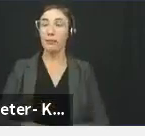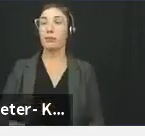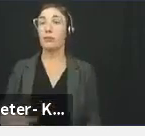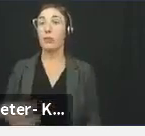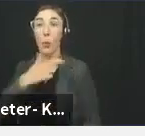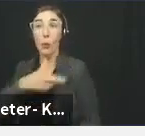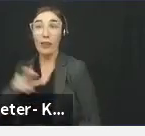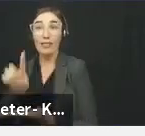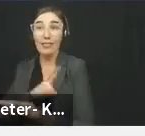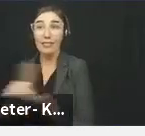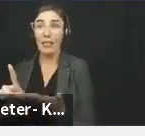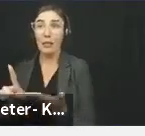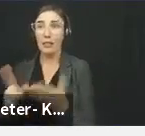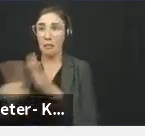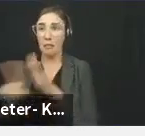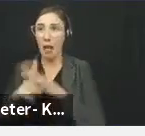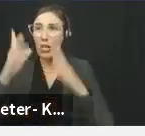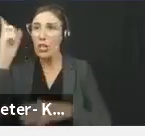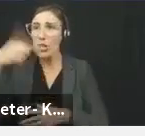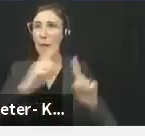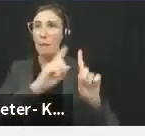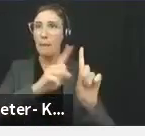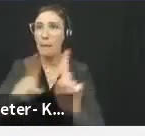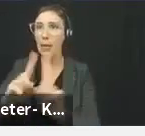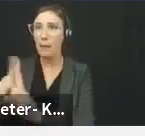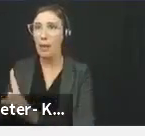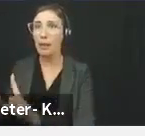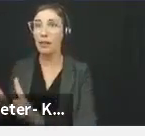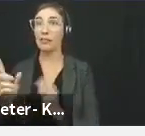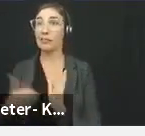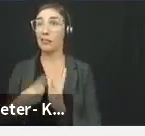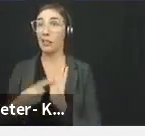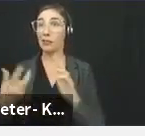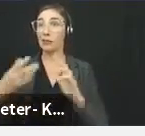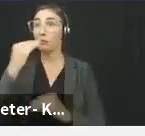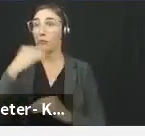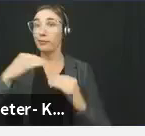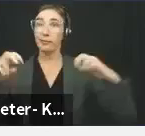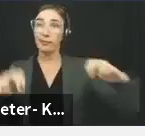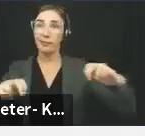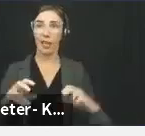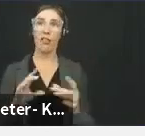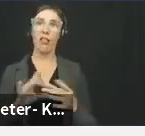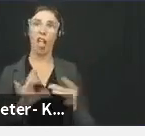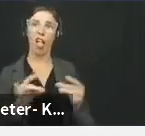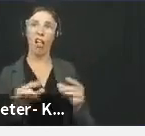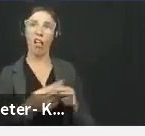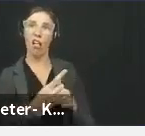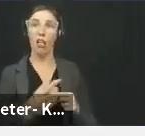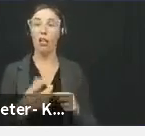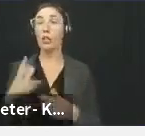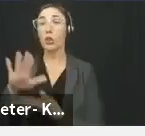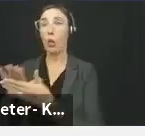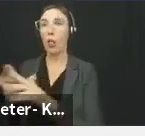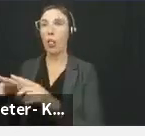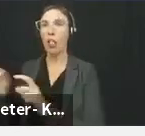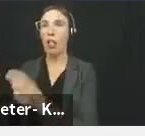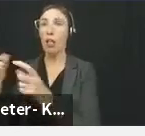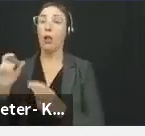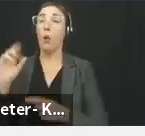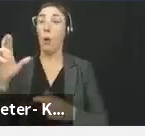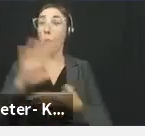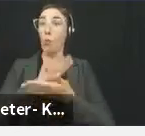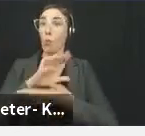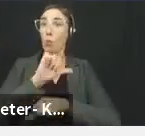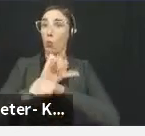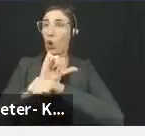can appear in many forms, like the insidious comments at the dinner table, at school, or a legally actionable claim at work. I'm going to give you